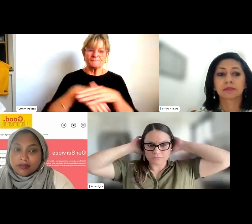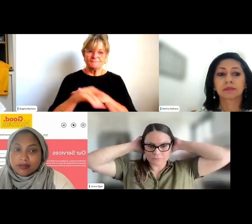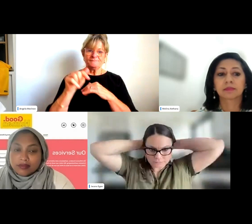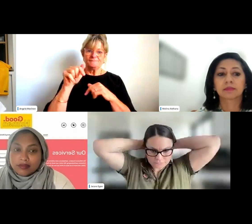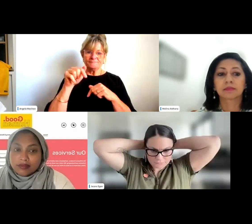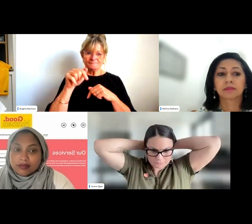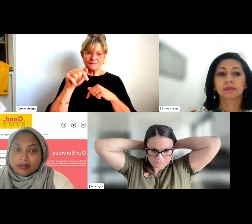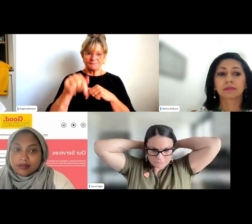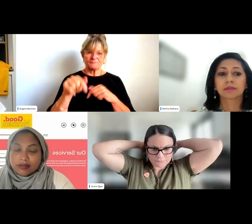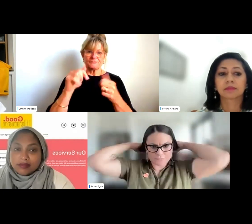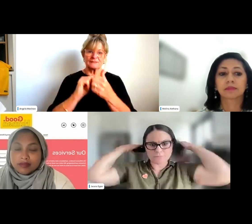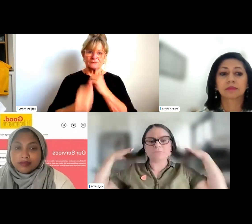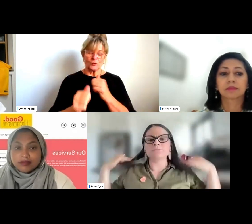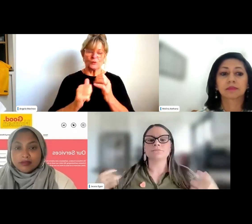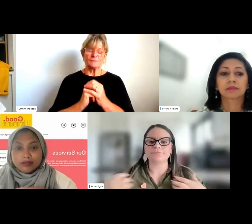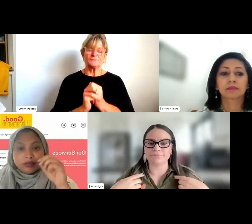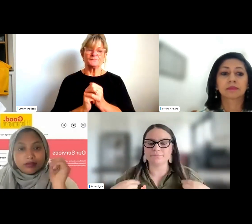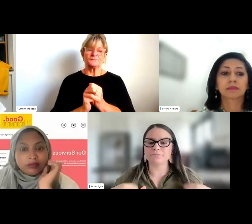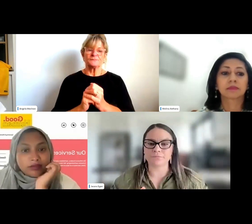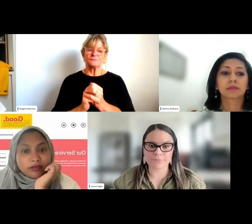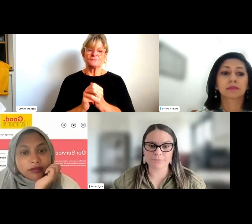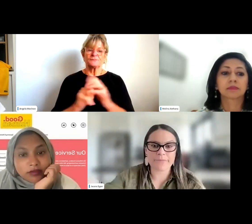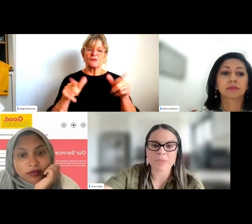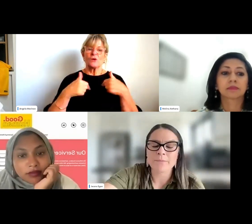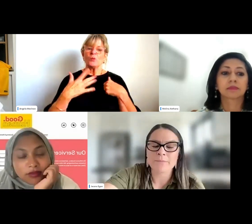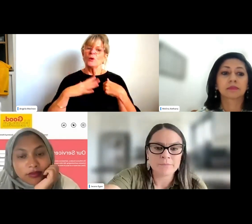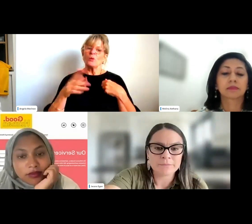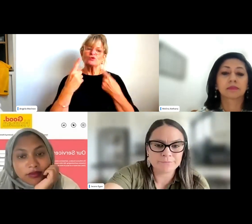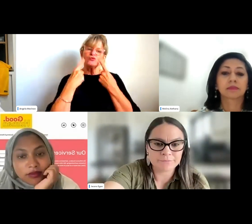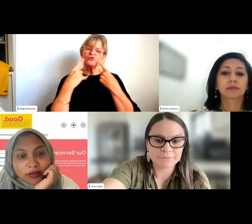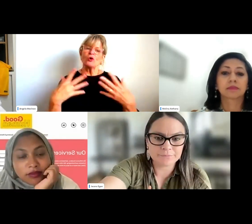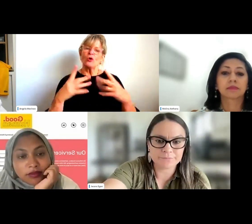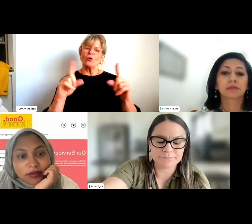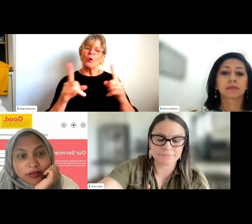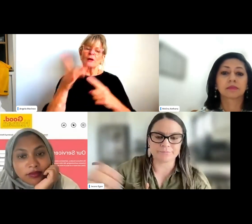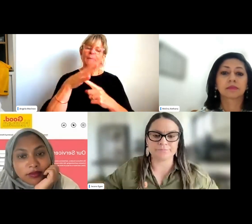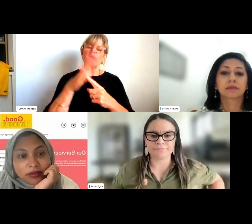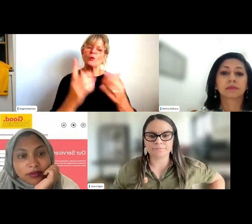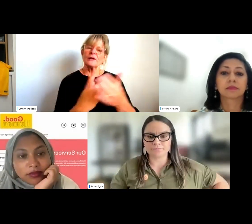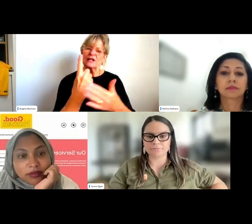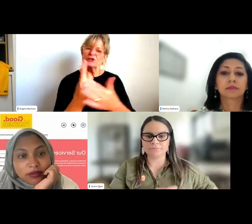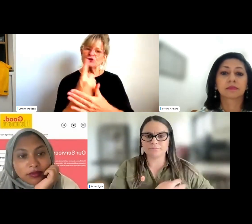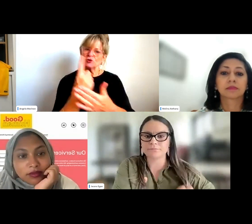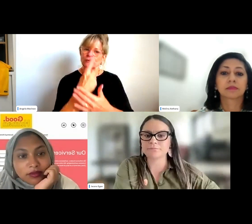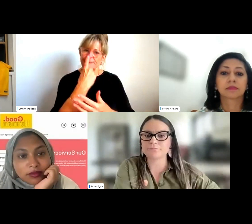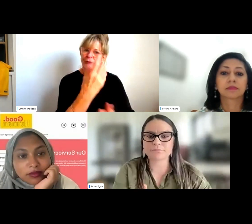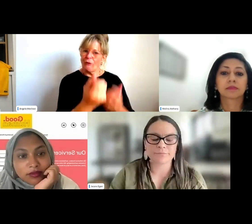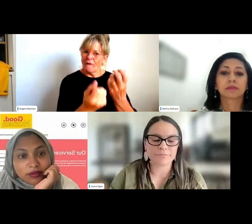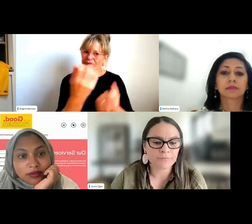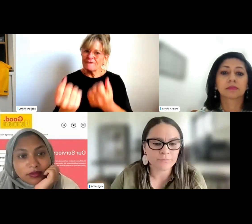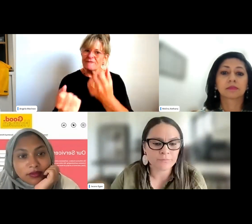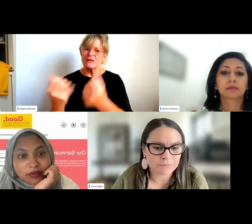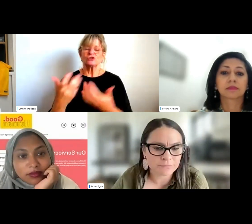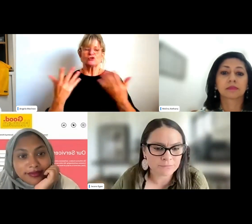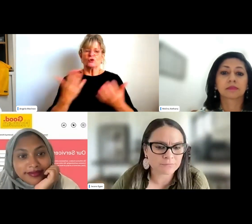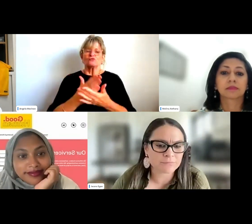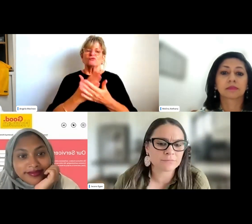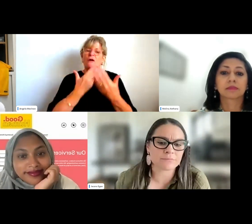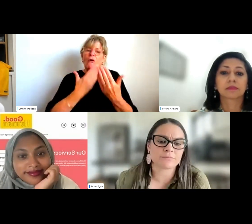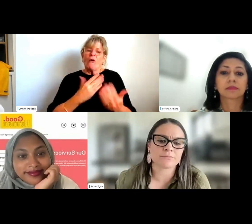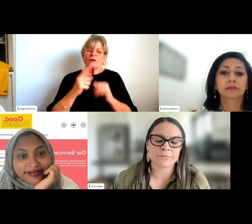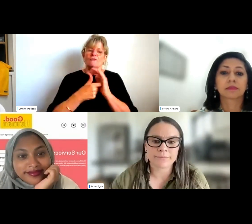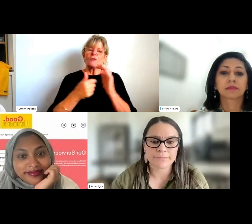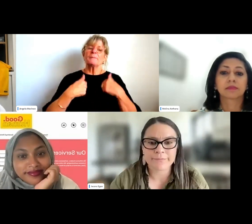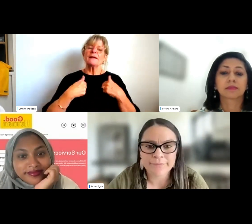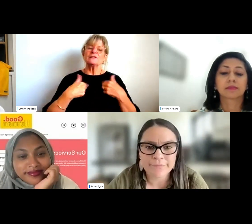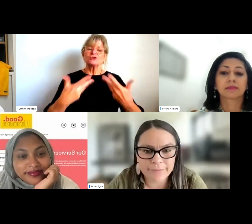ambassadors and to also shine light on issues that are important to them. So it is with absolute honour for me to invite